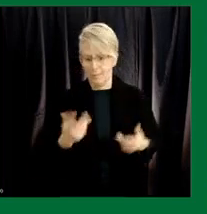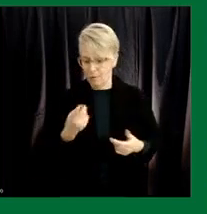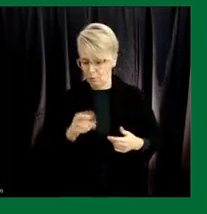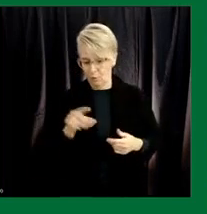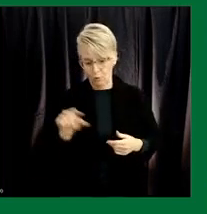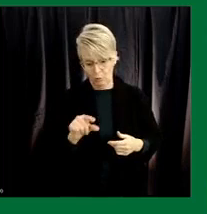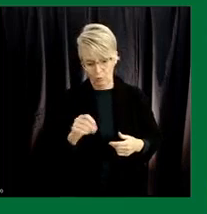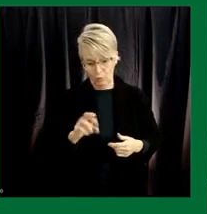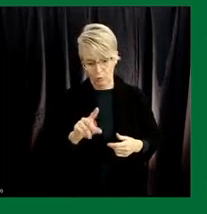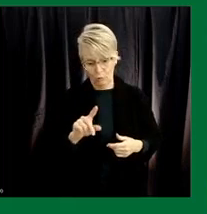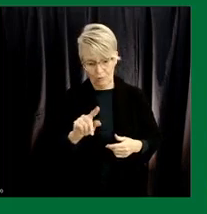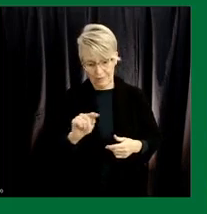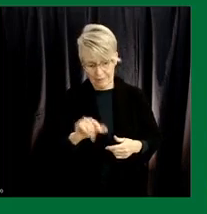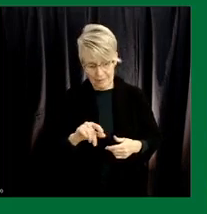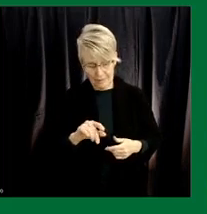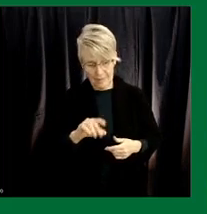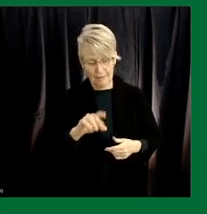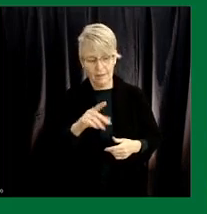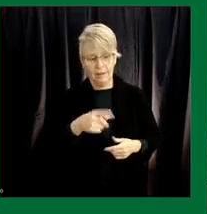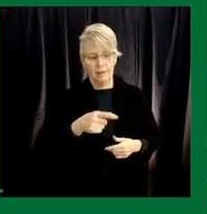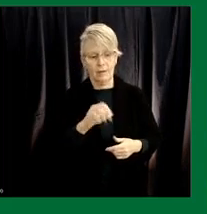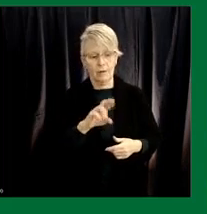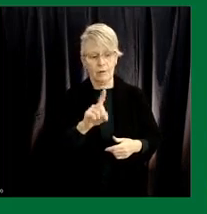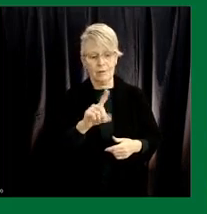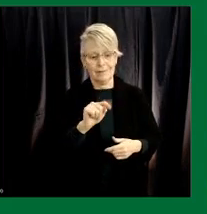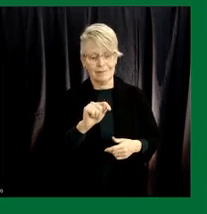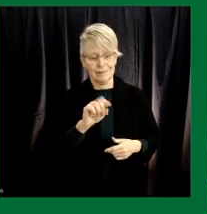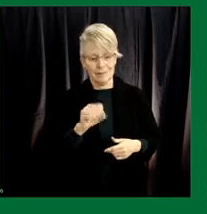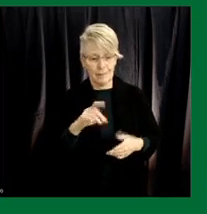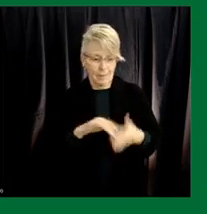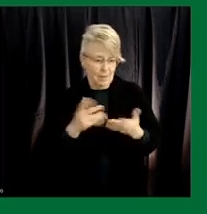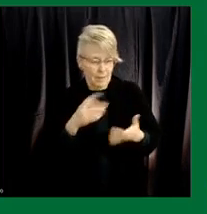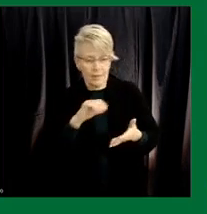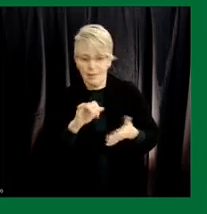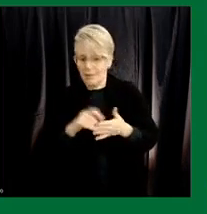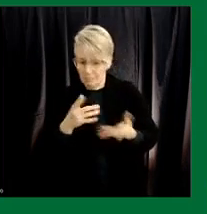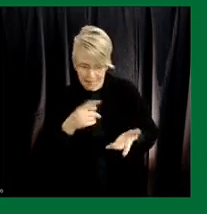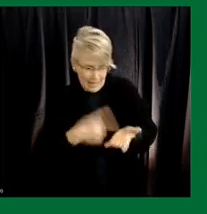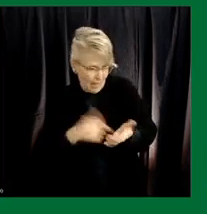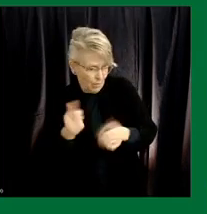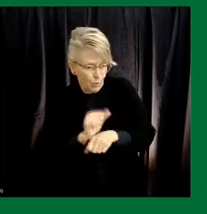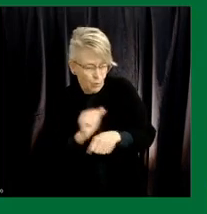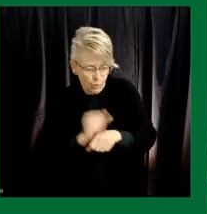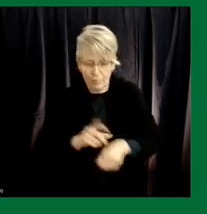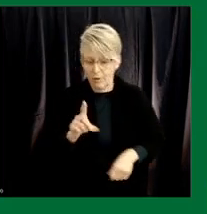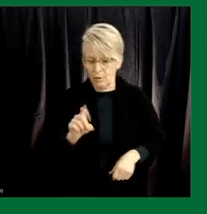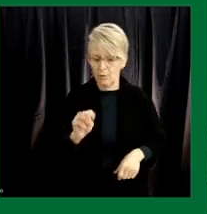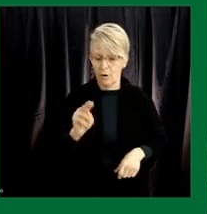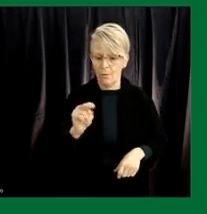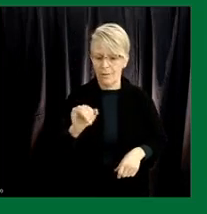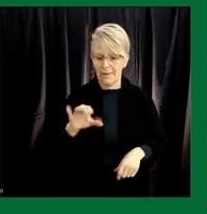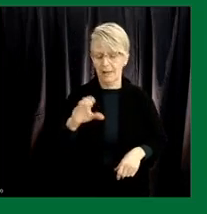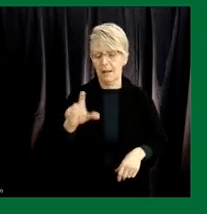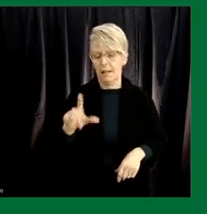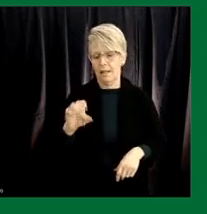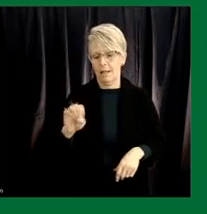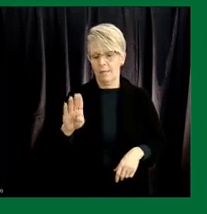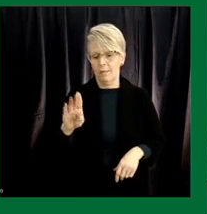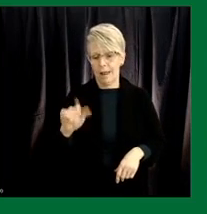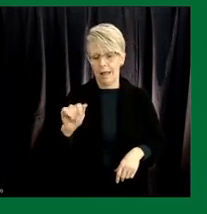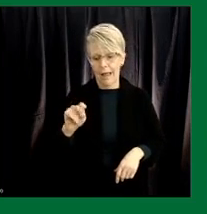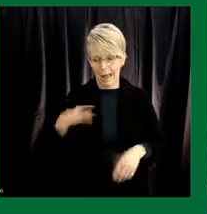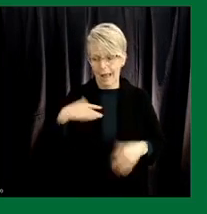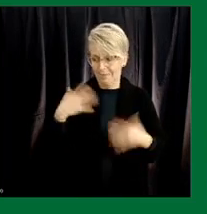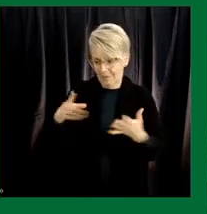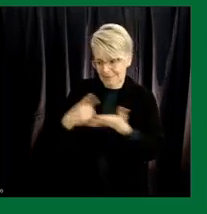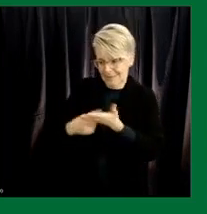uh in a minute uh last spring um and that was work done by christopher feeling and yes dominic leblanc of who i have spoken to uh in the last 24